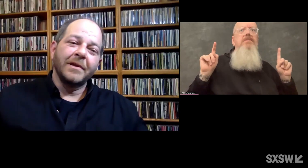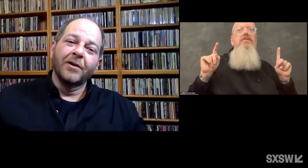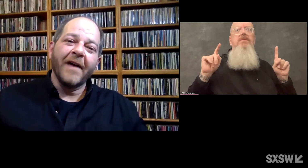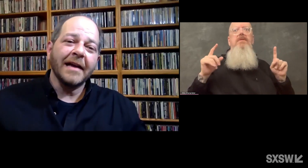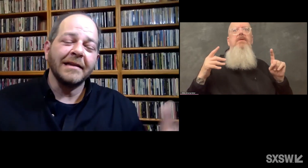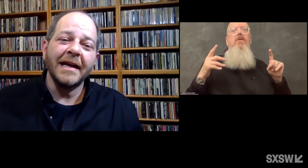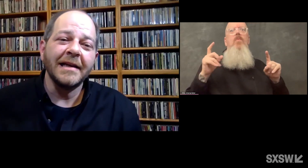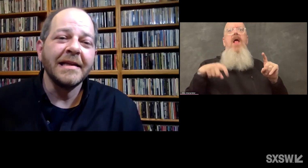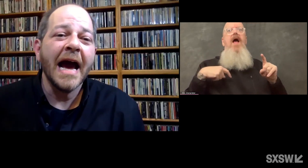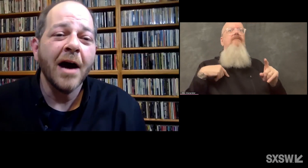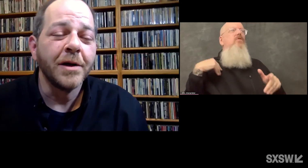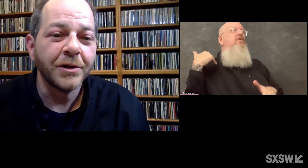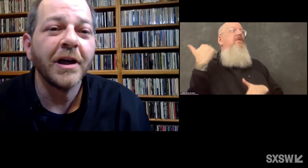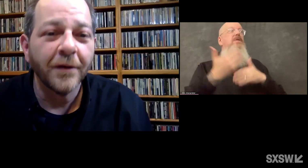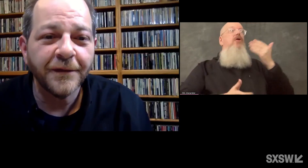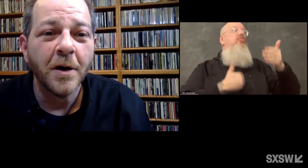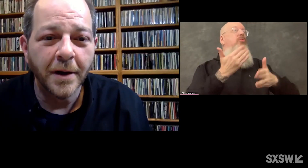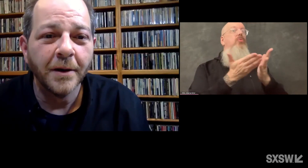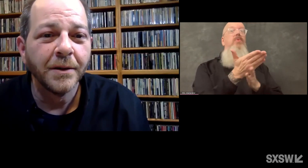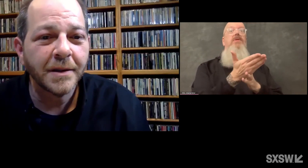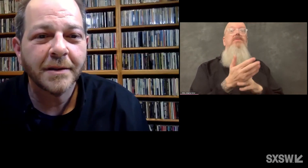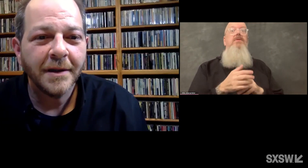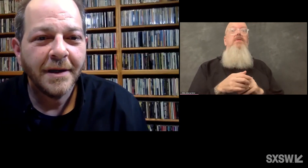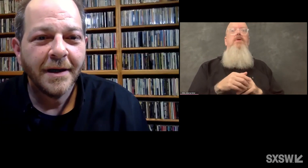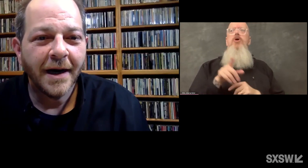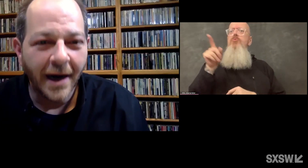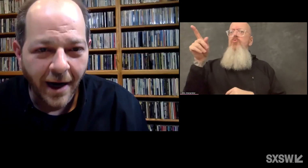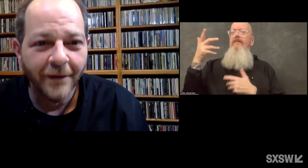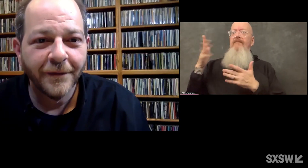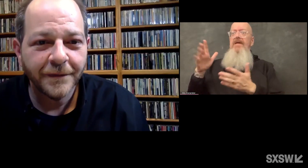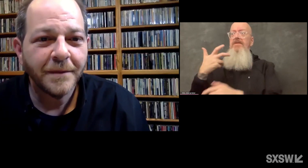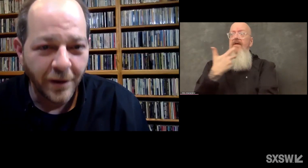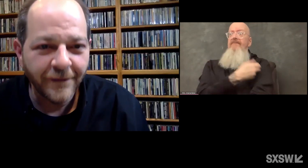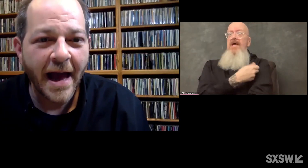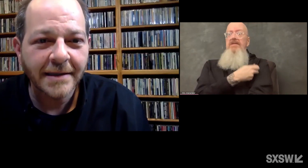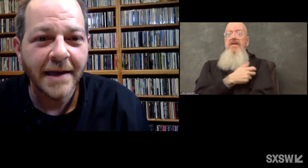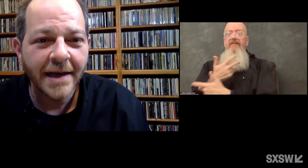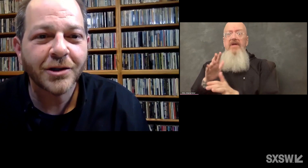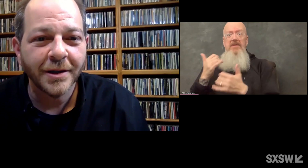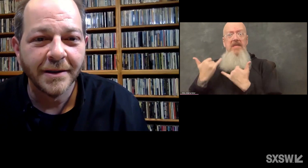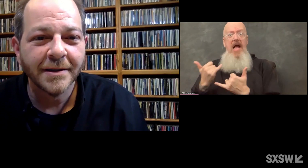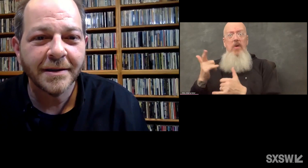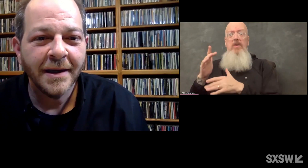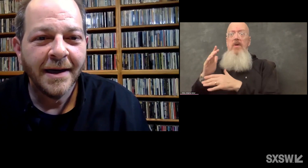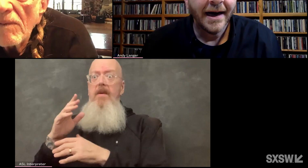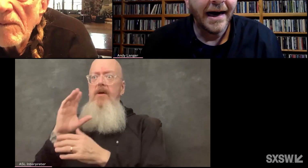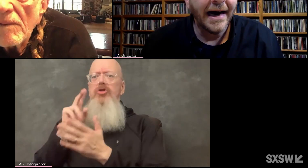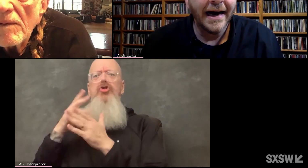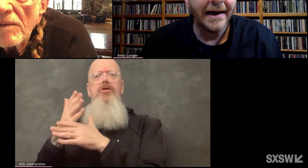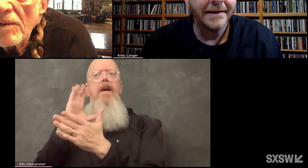And you're vaccinated now. You shared photos of your vaccinations.